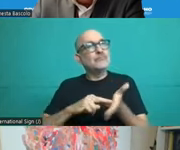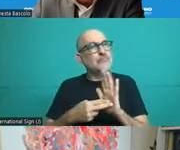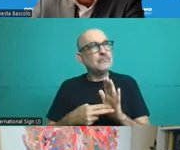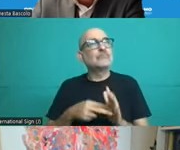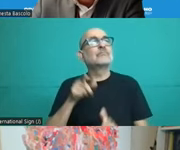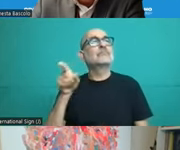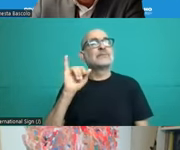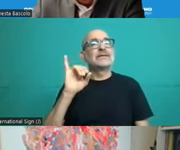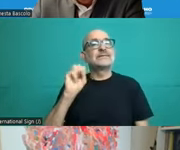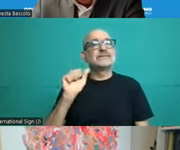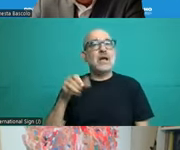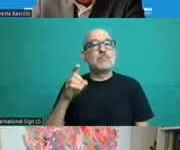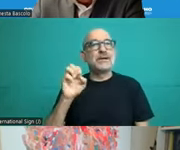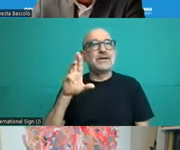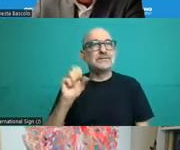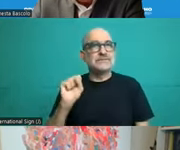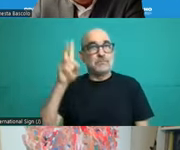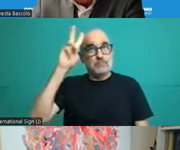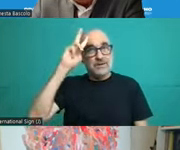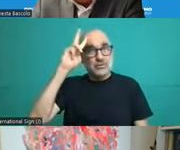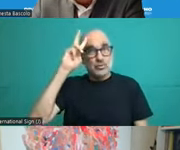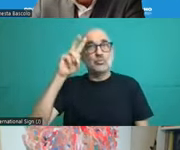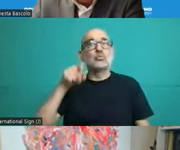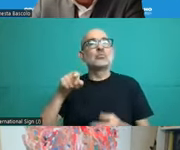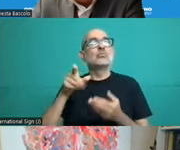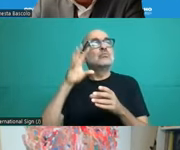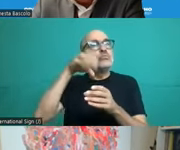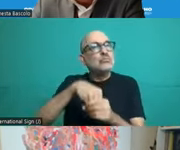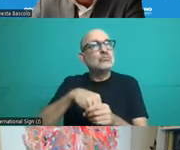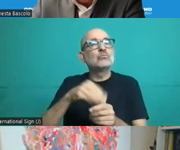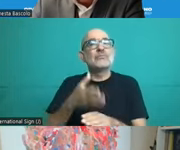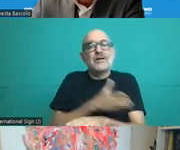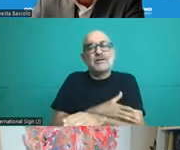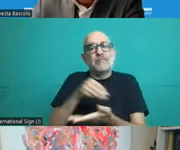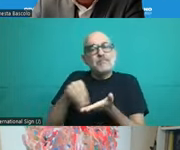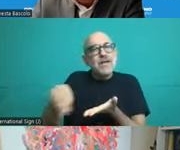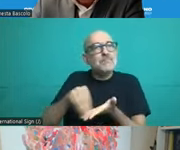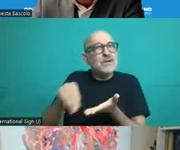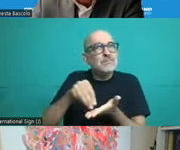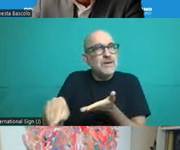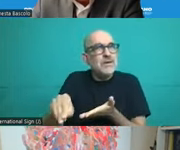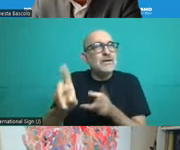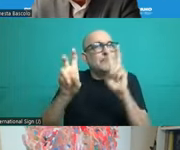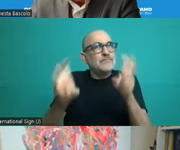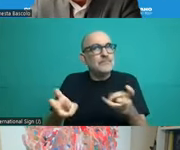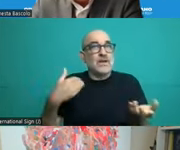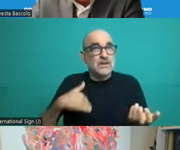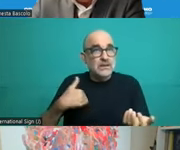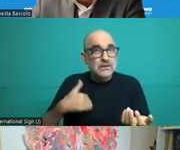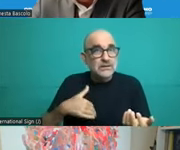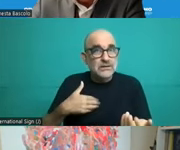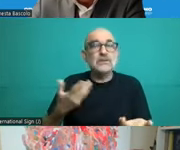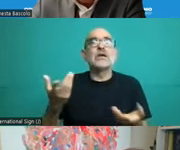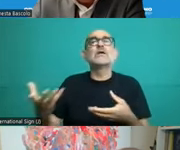prepaid systems in Argentina where the public resources